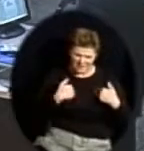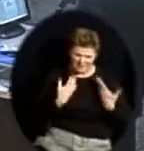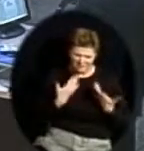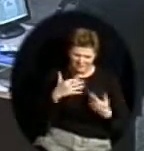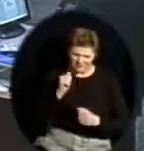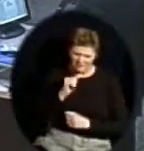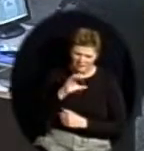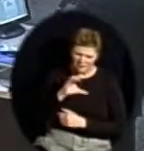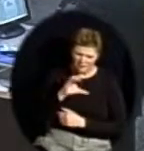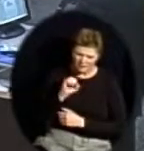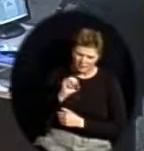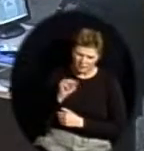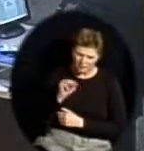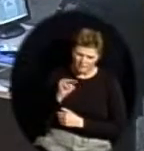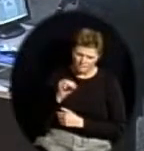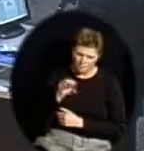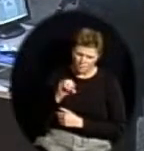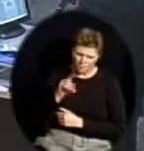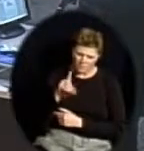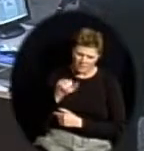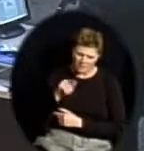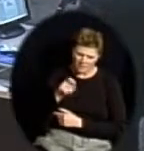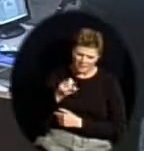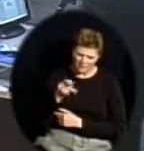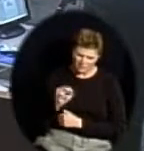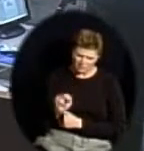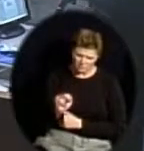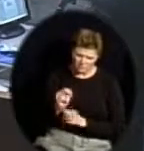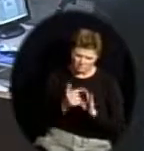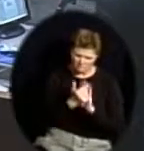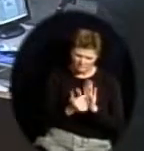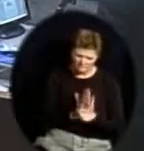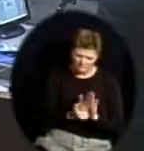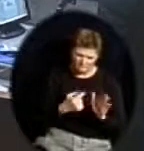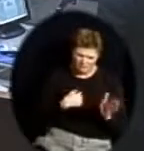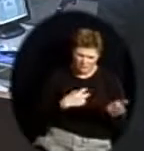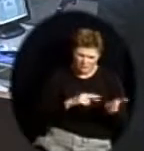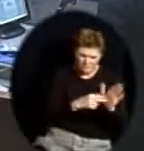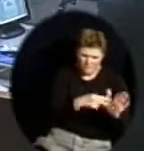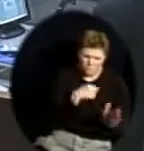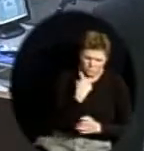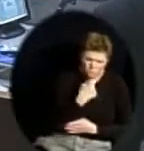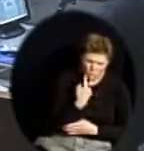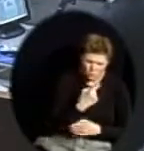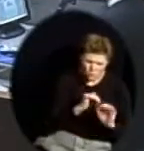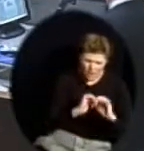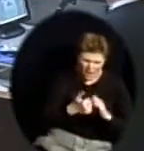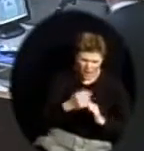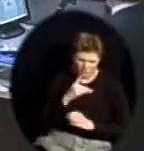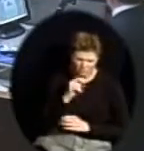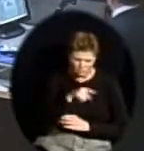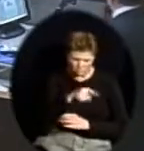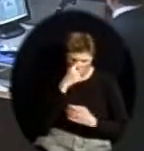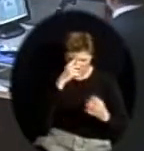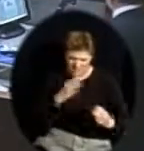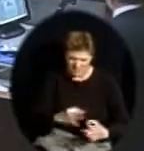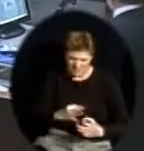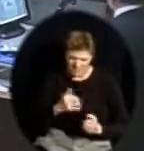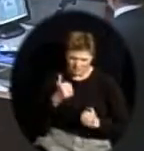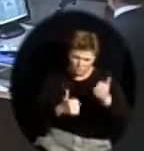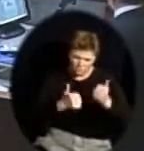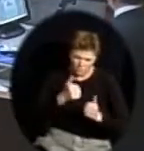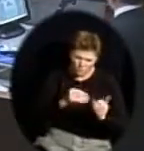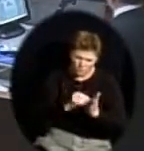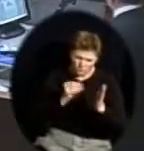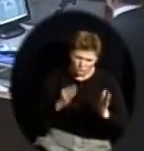understand your question. How and who identifies a student that may potentially have a 504 plan